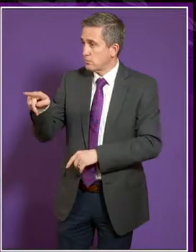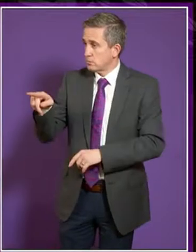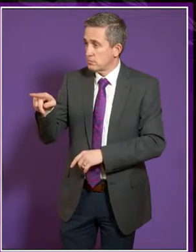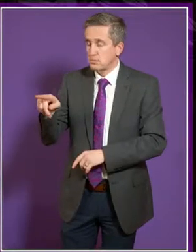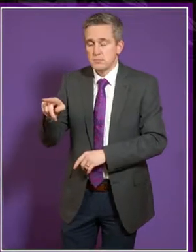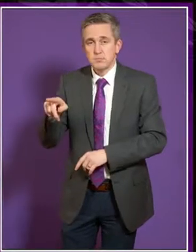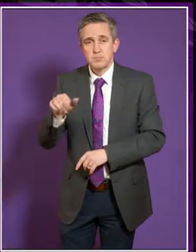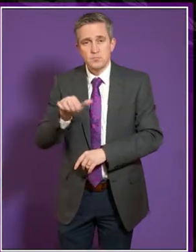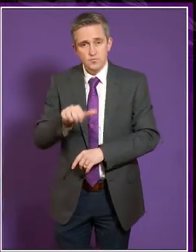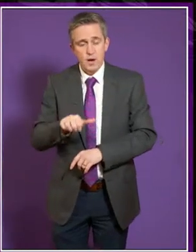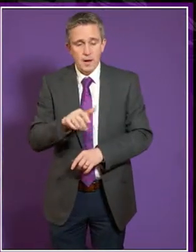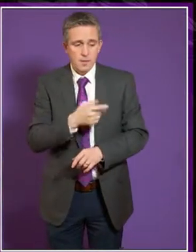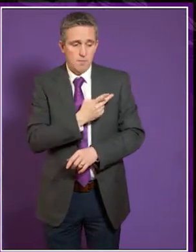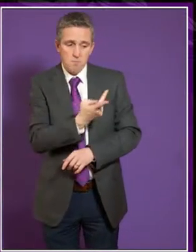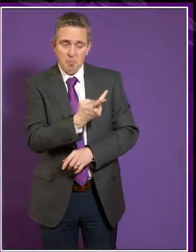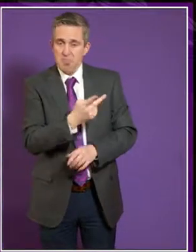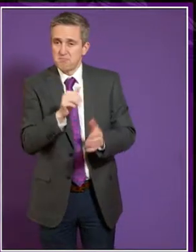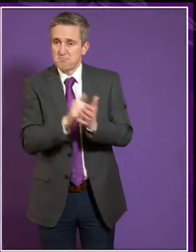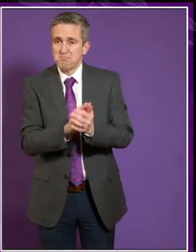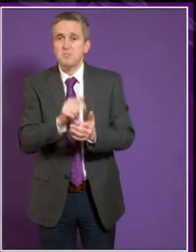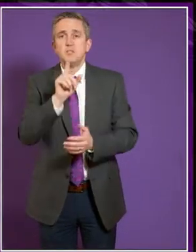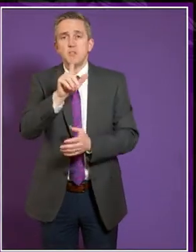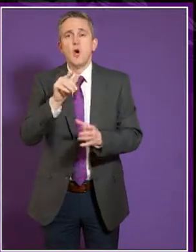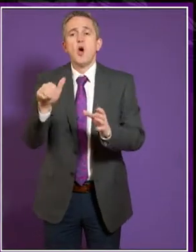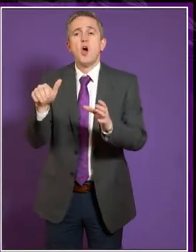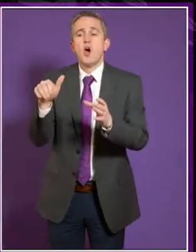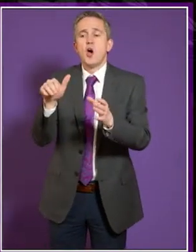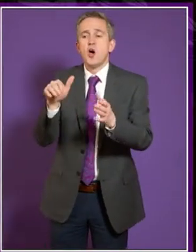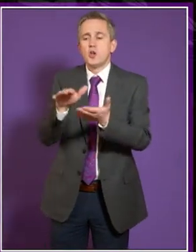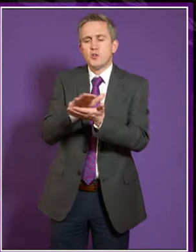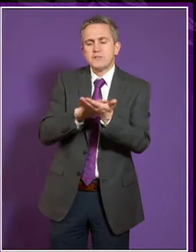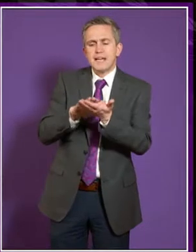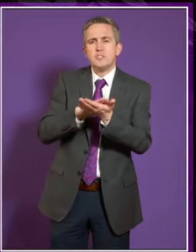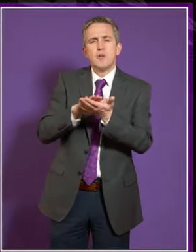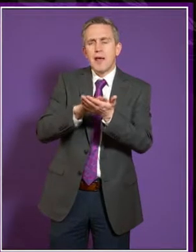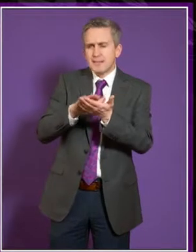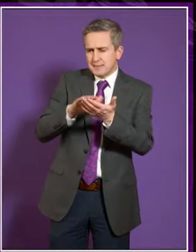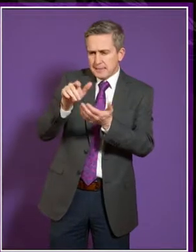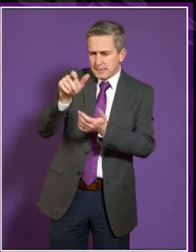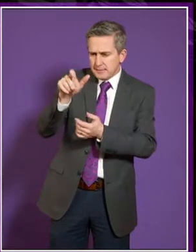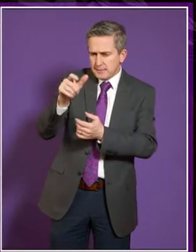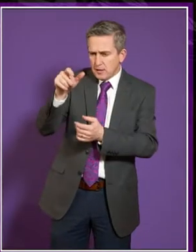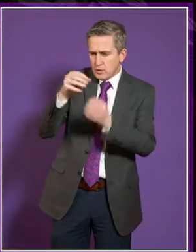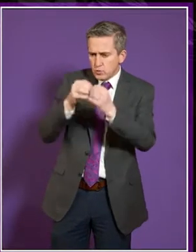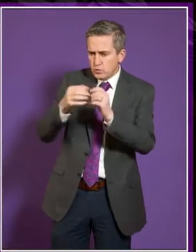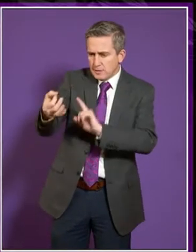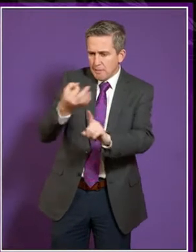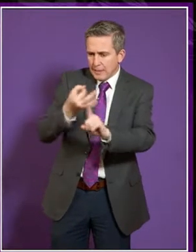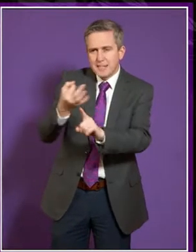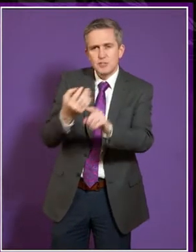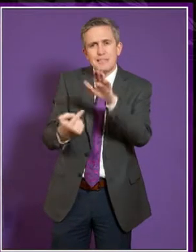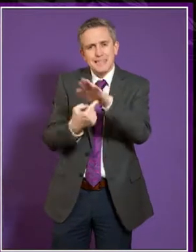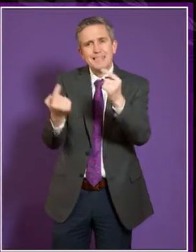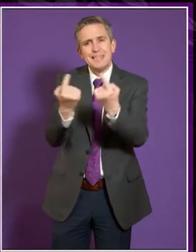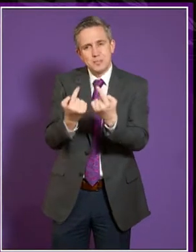would support everything that's been said. think contextualised admissions are a key issue. I think we